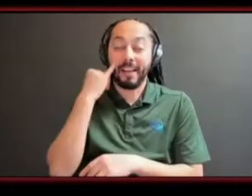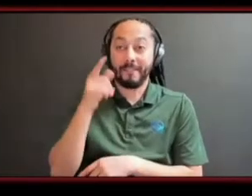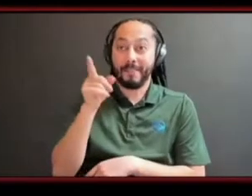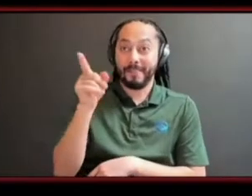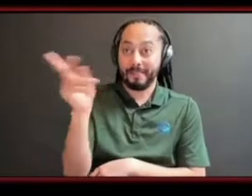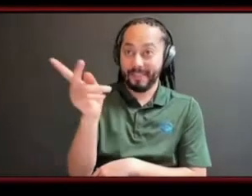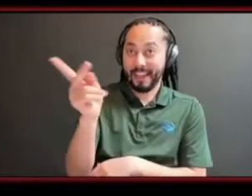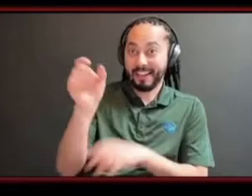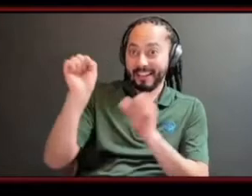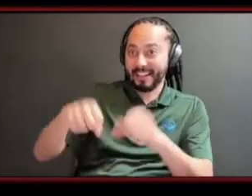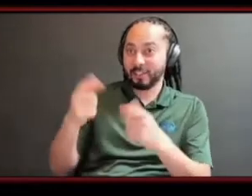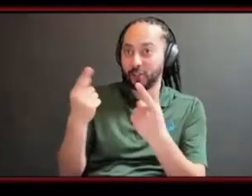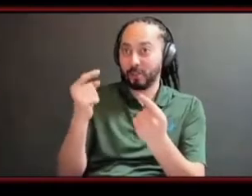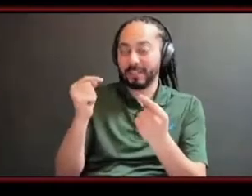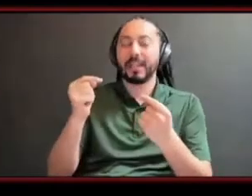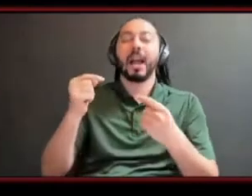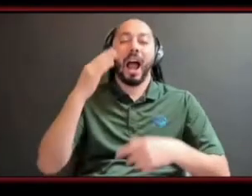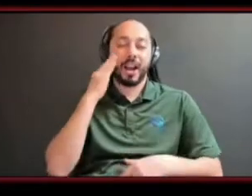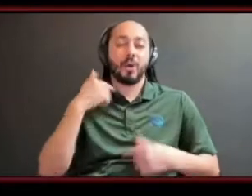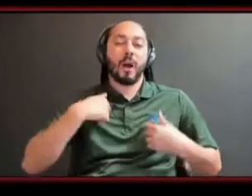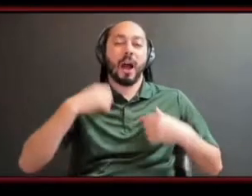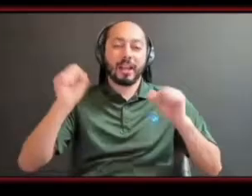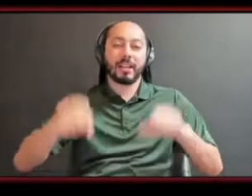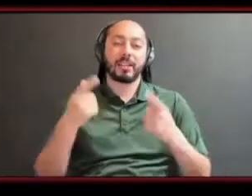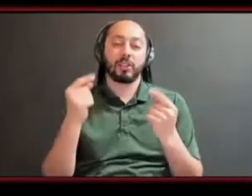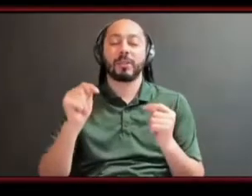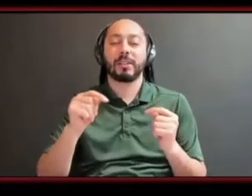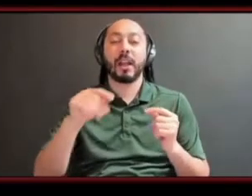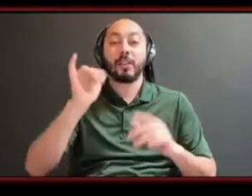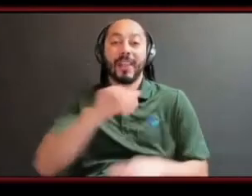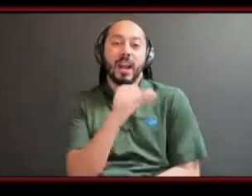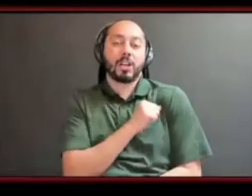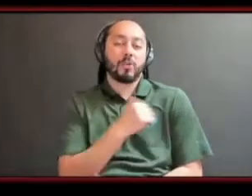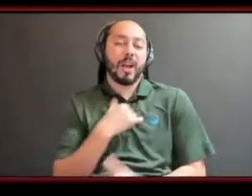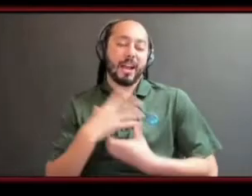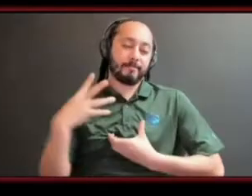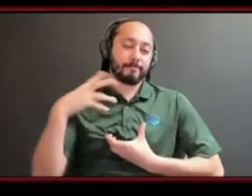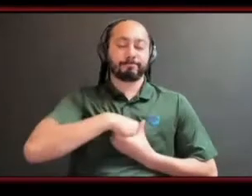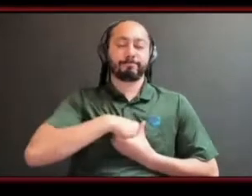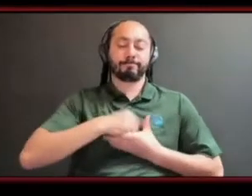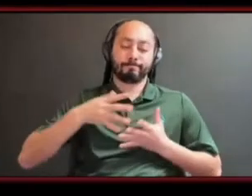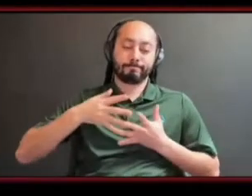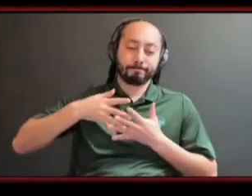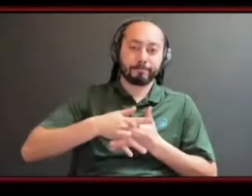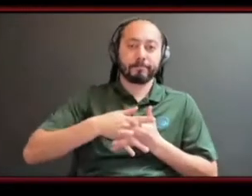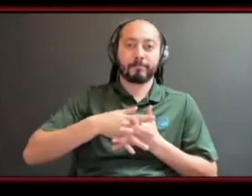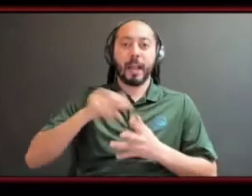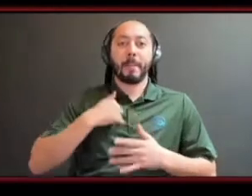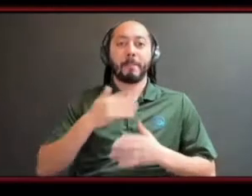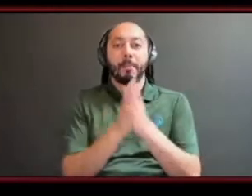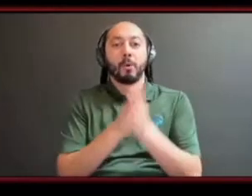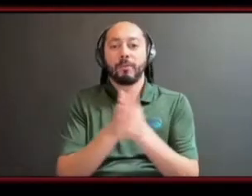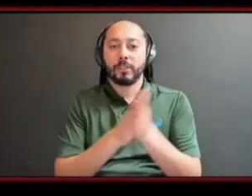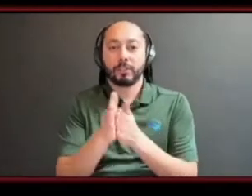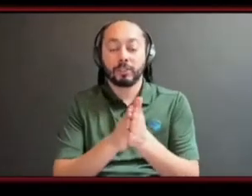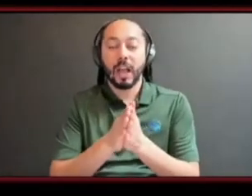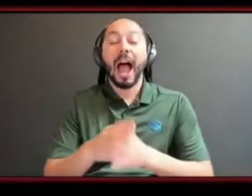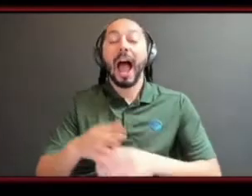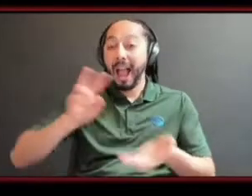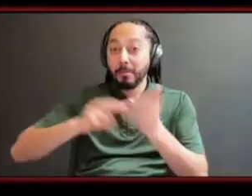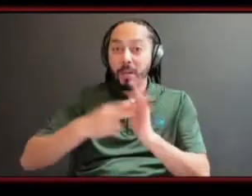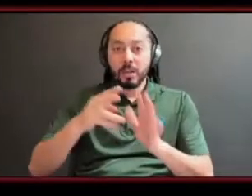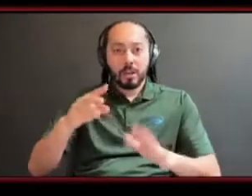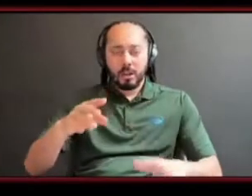can do it and that's that's kind of the the attitude i embody and that's where i kind of derive my motivation i'm not saying like burn yourself out